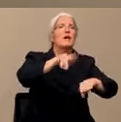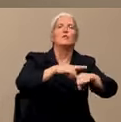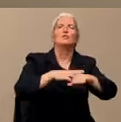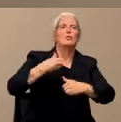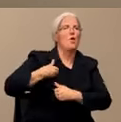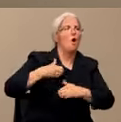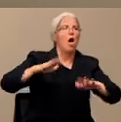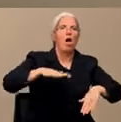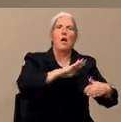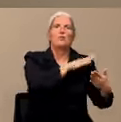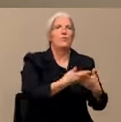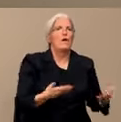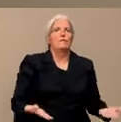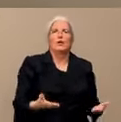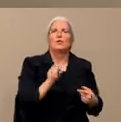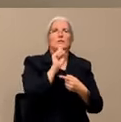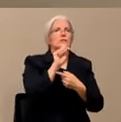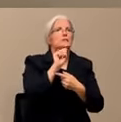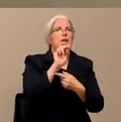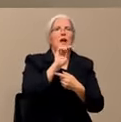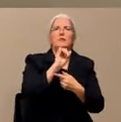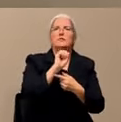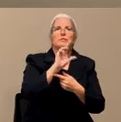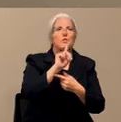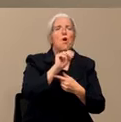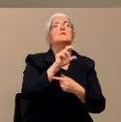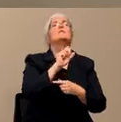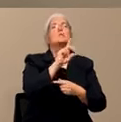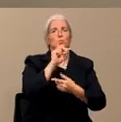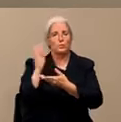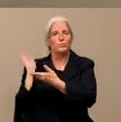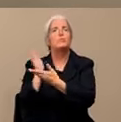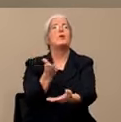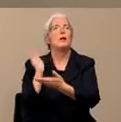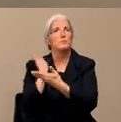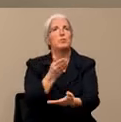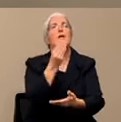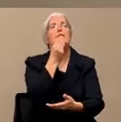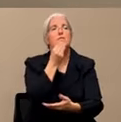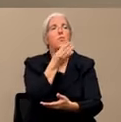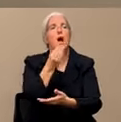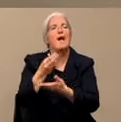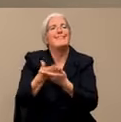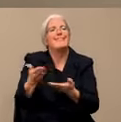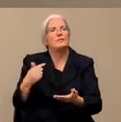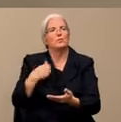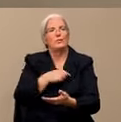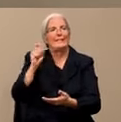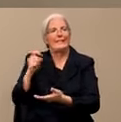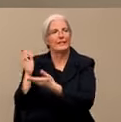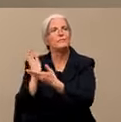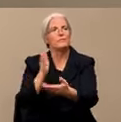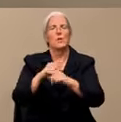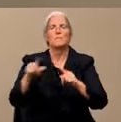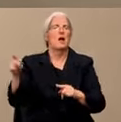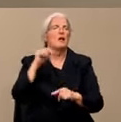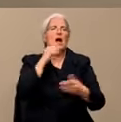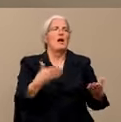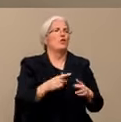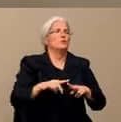travel through delivering food or other supplies, but they are not here in Stanislaus County, and they are not doing traffic stops.